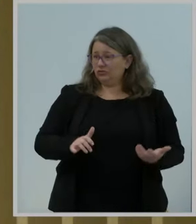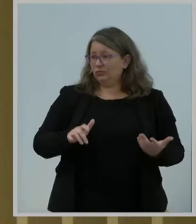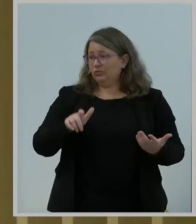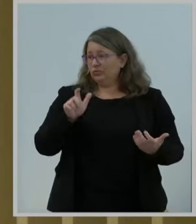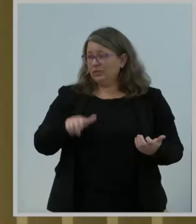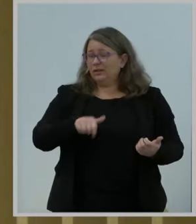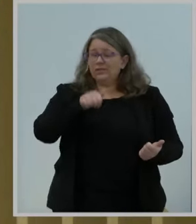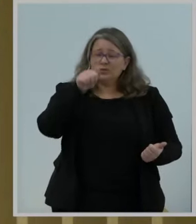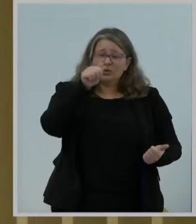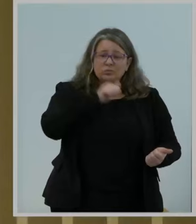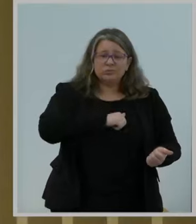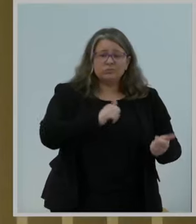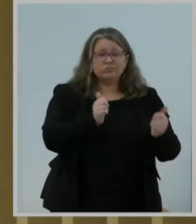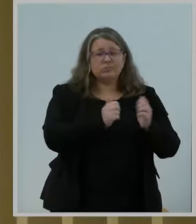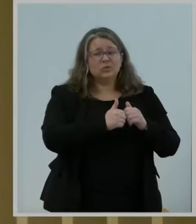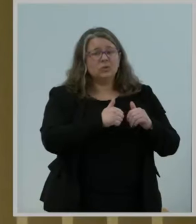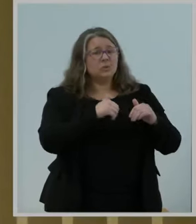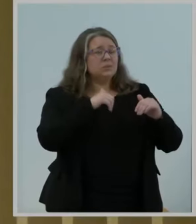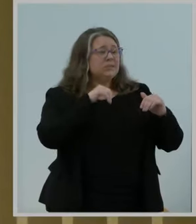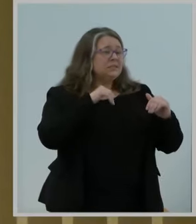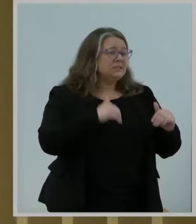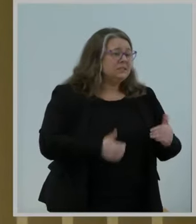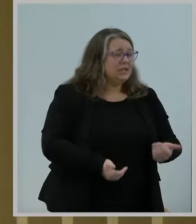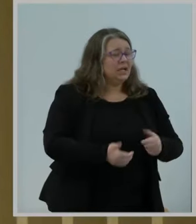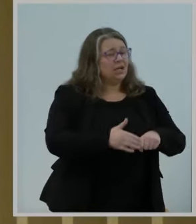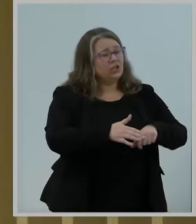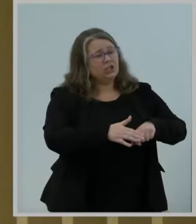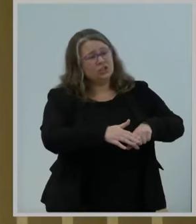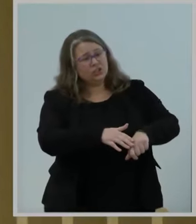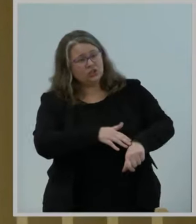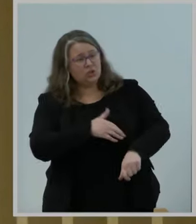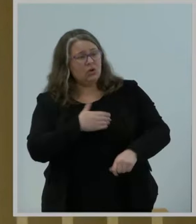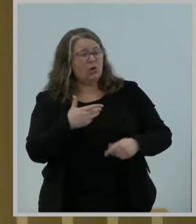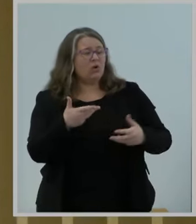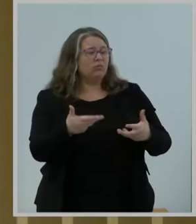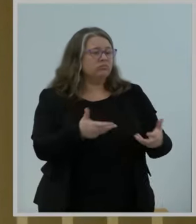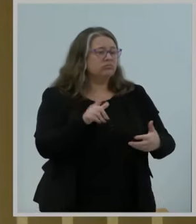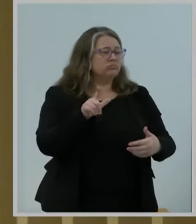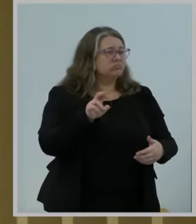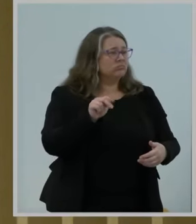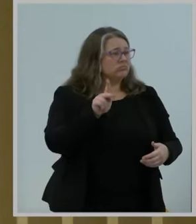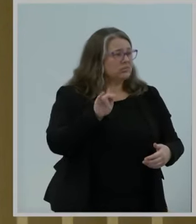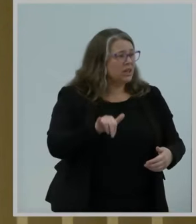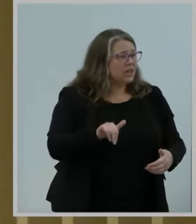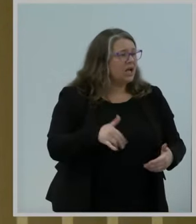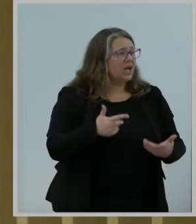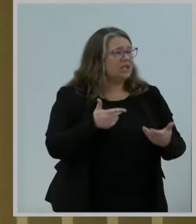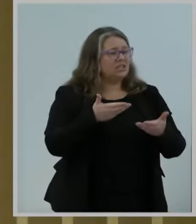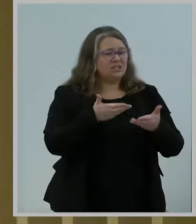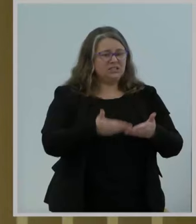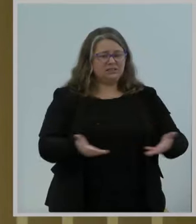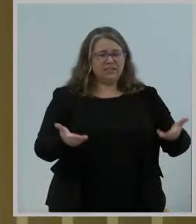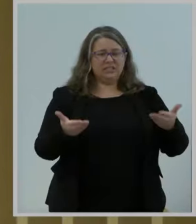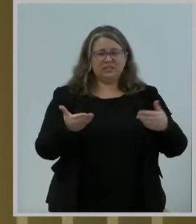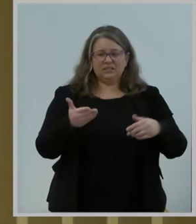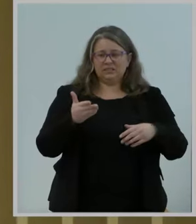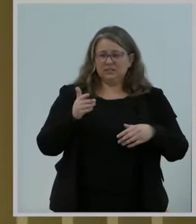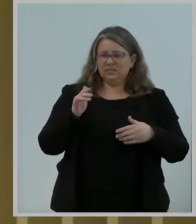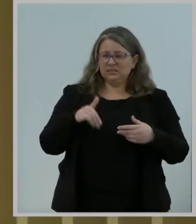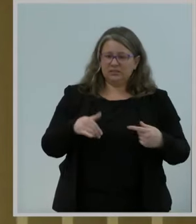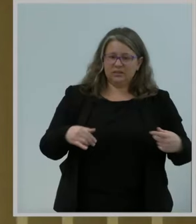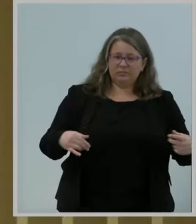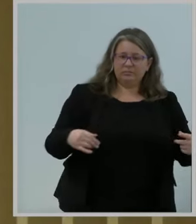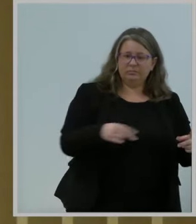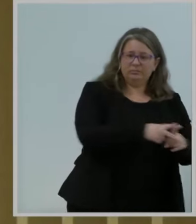sluggish, or that overheat or need constantly to recharge. With VLP, they can benefit from products that are more